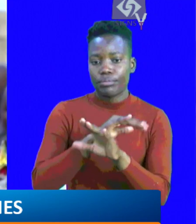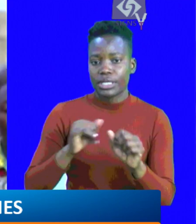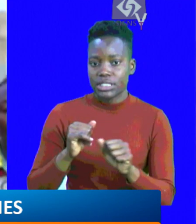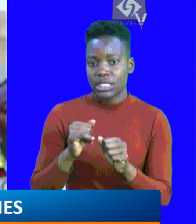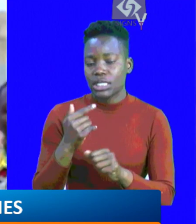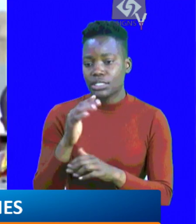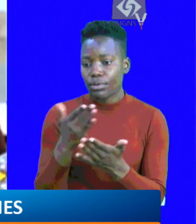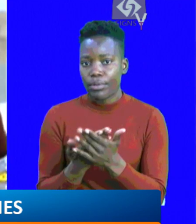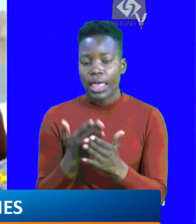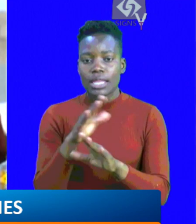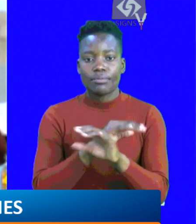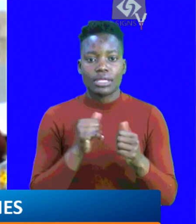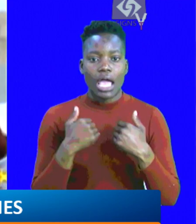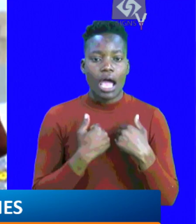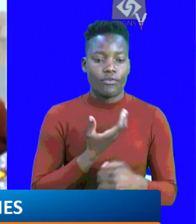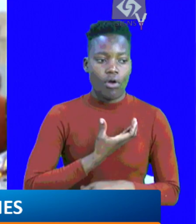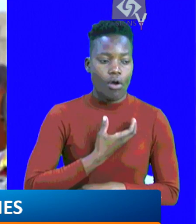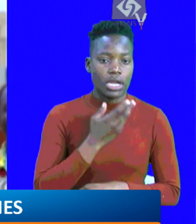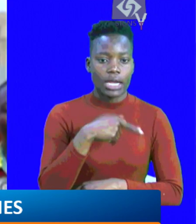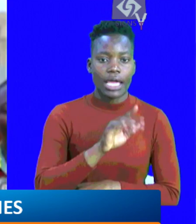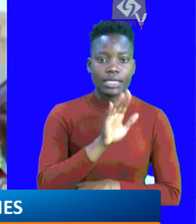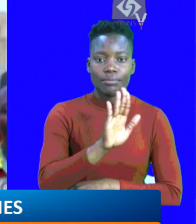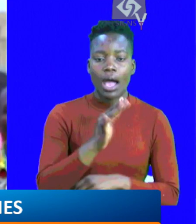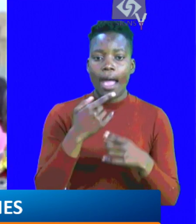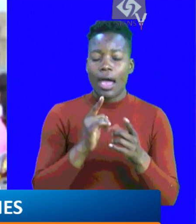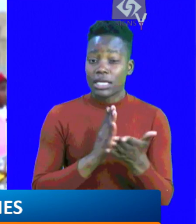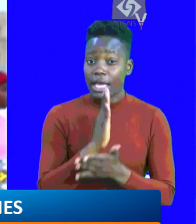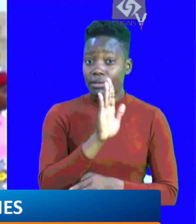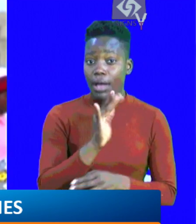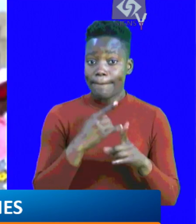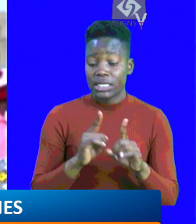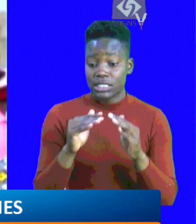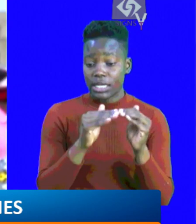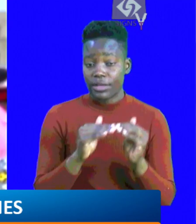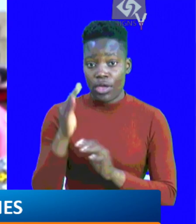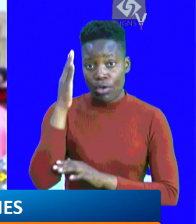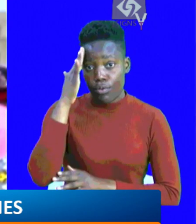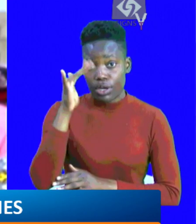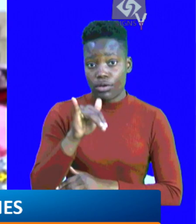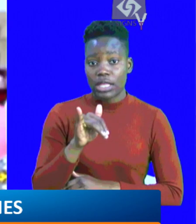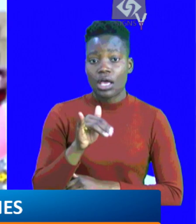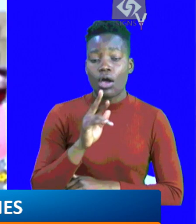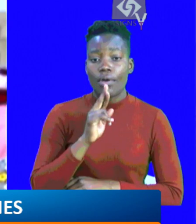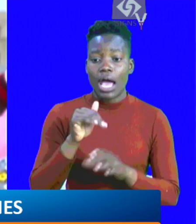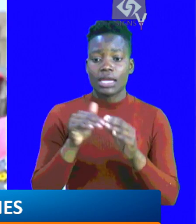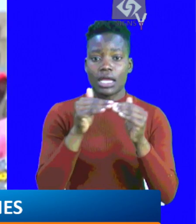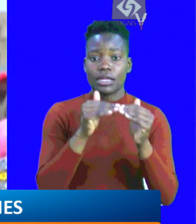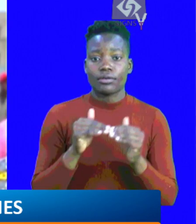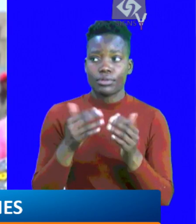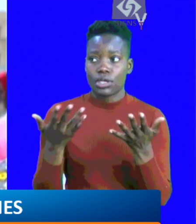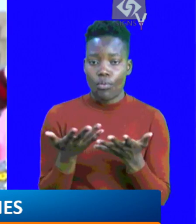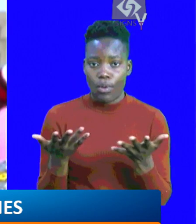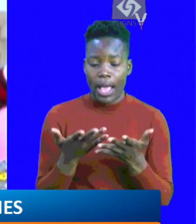what the president is proposing. The president has his right, but again, he is a Democrat who knows that